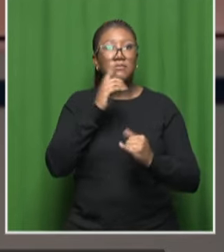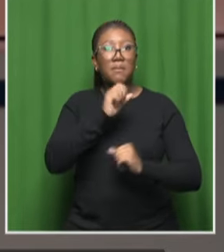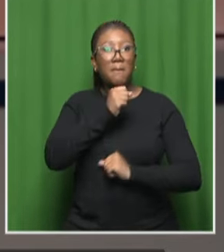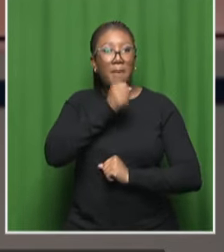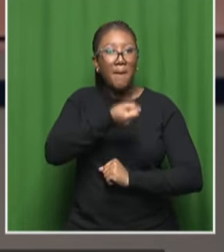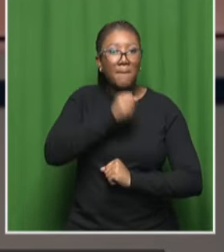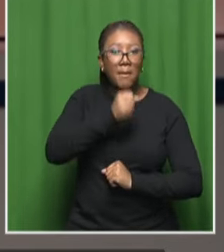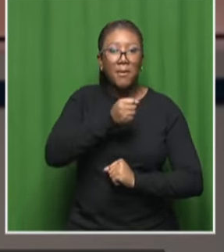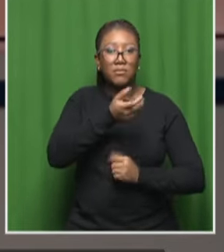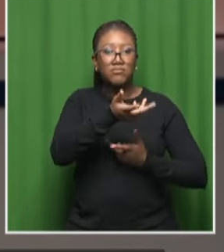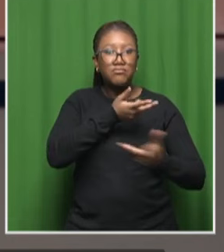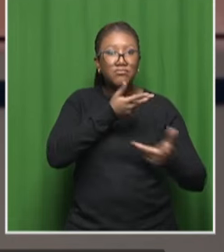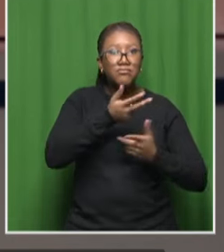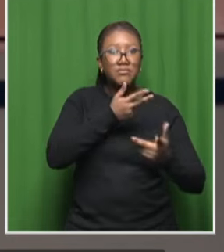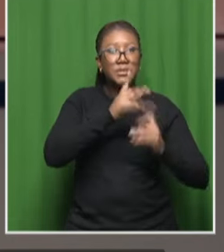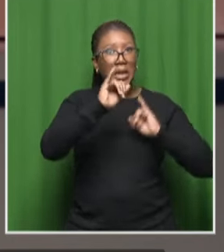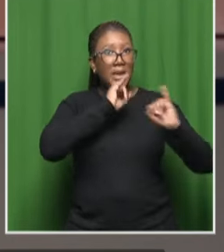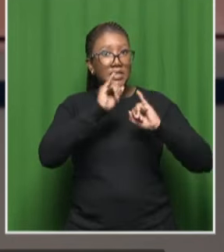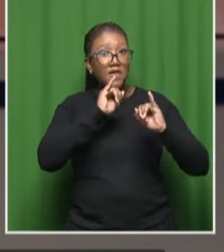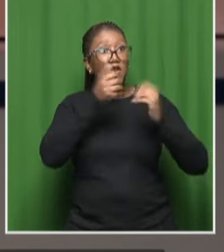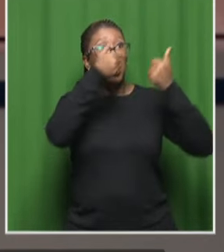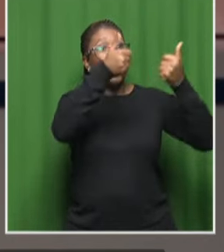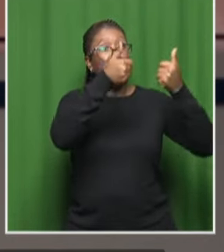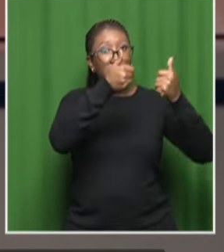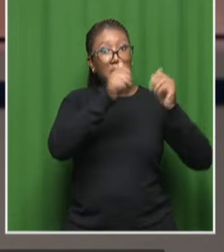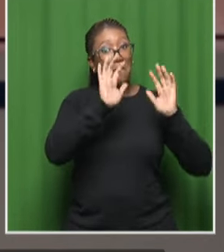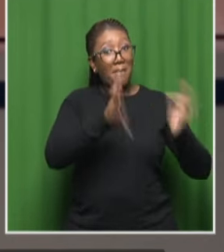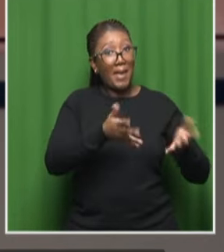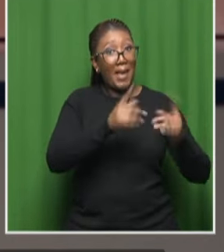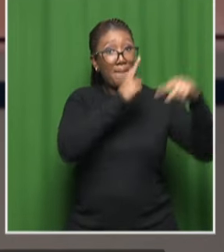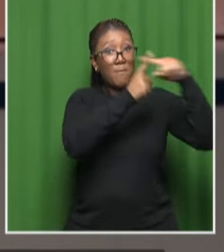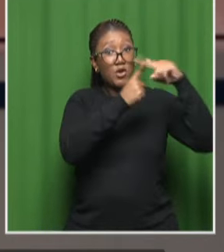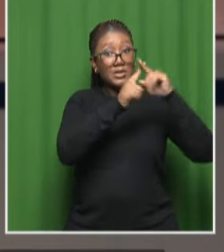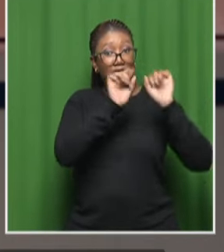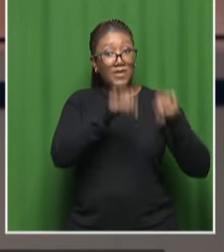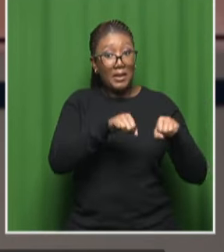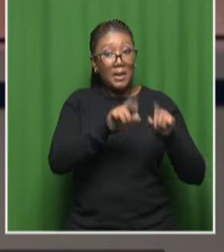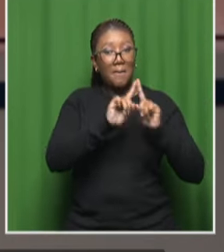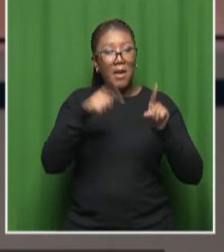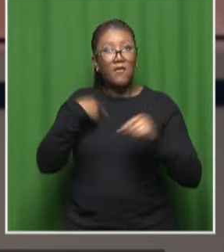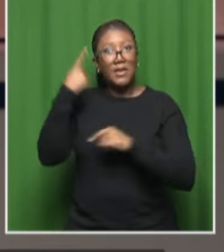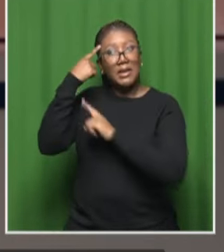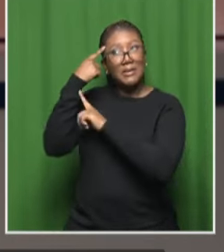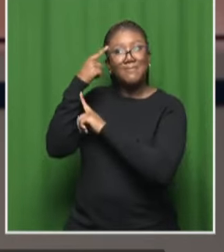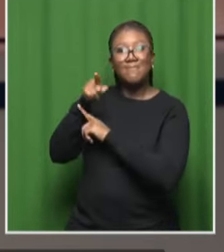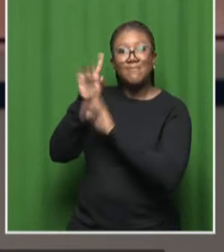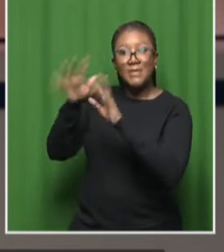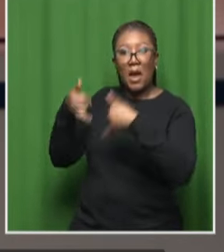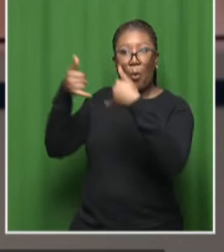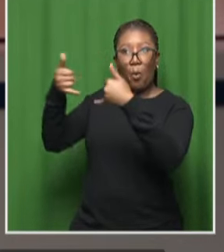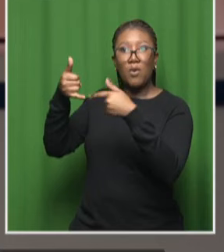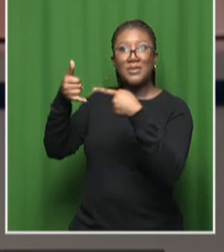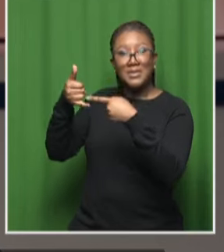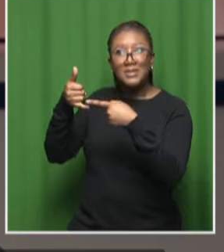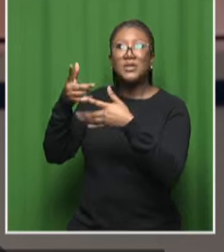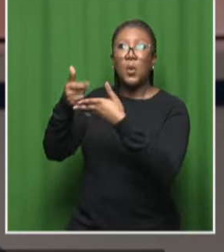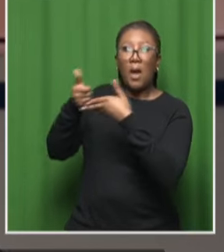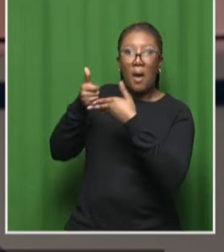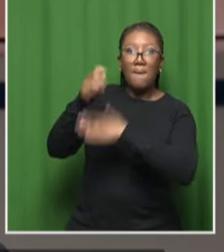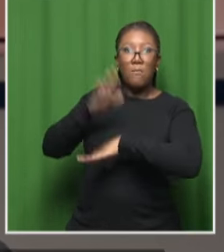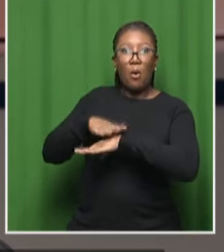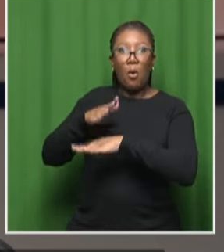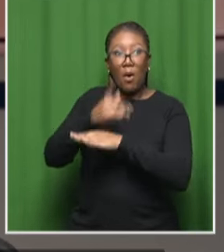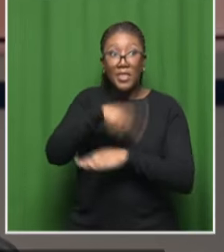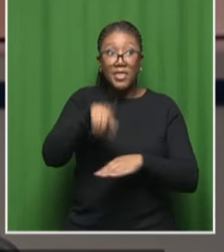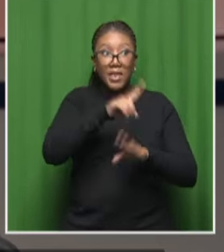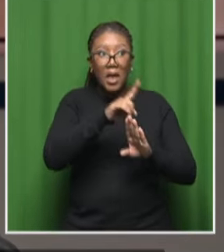people are doing good just on South African positive news so let us come up with a an awards ceremony that will just you know shine the spotlight on